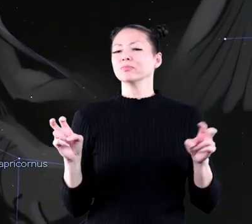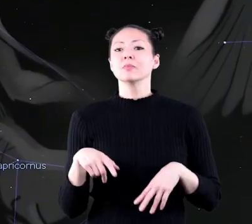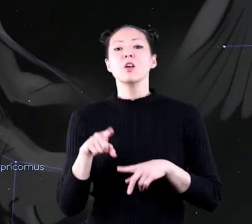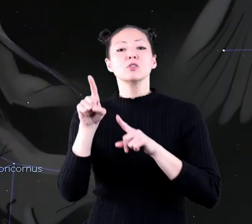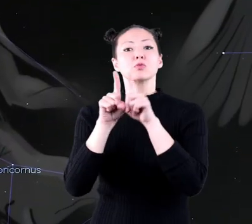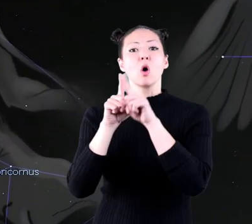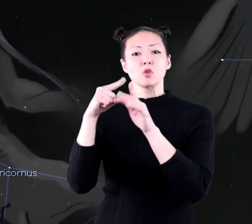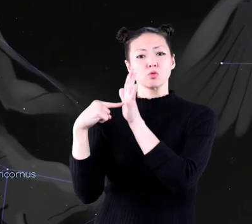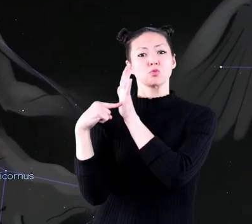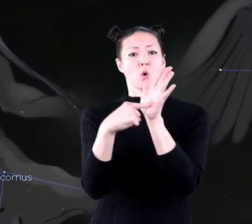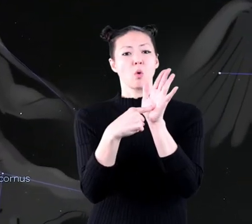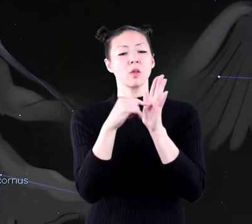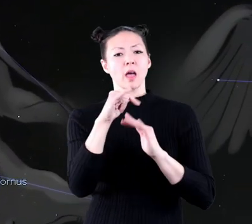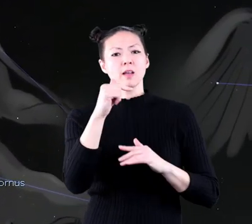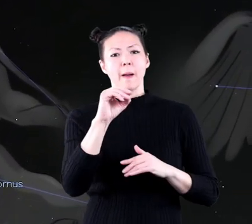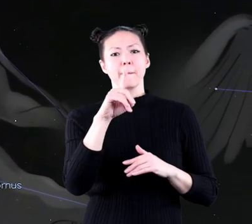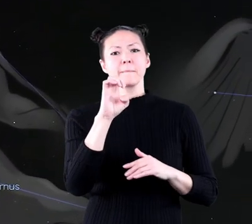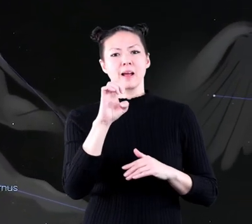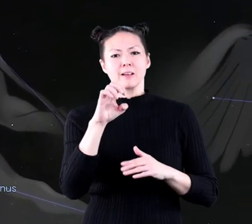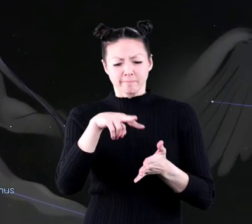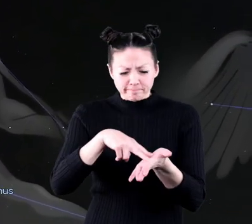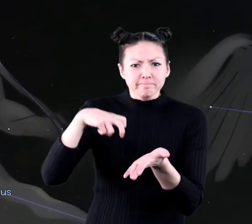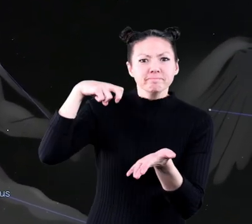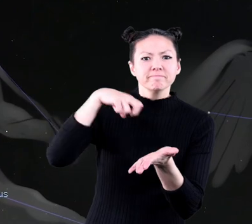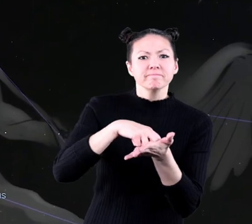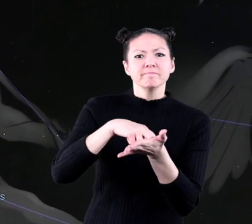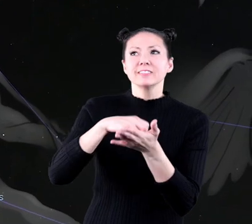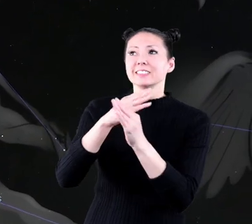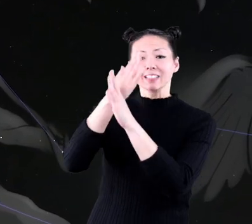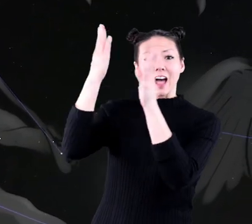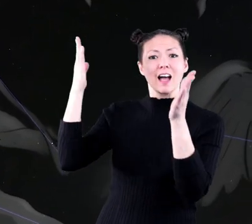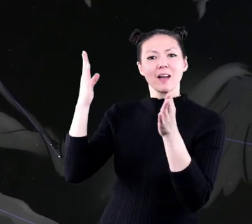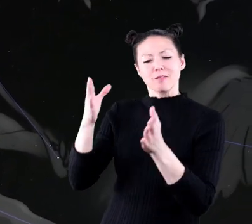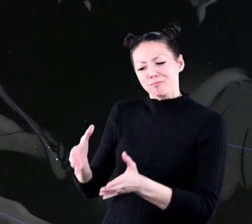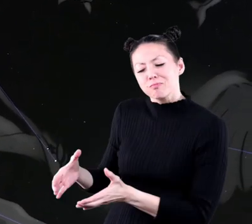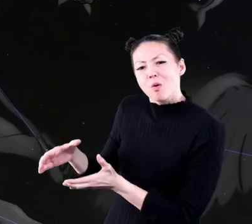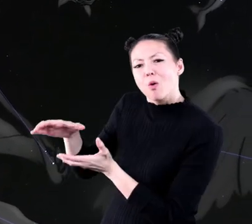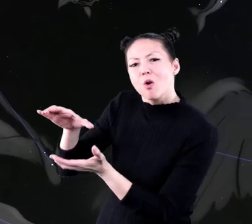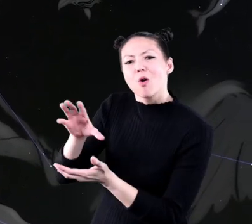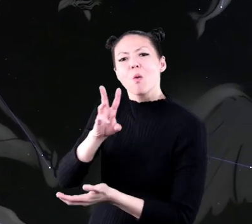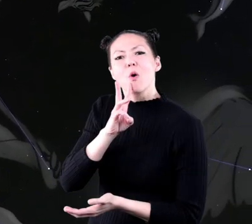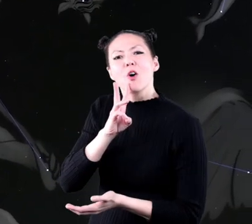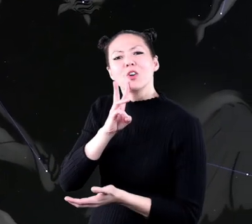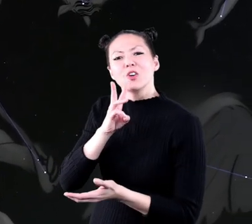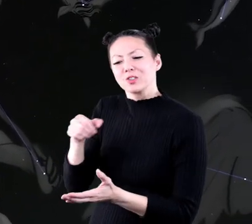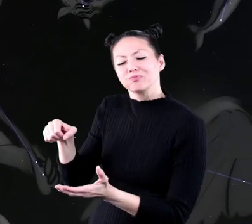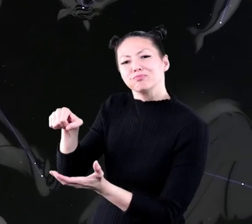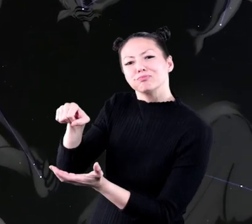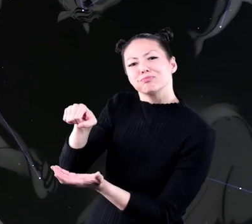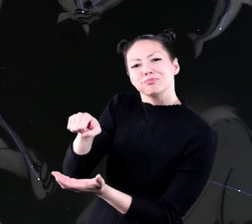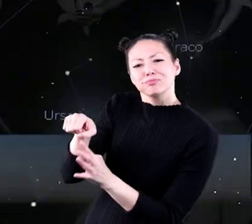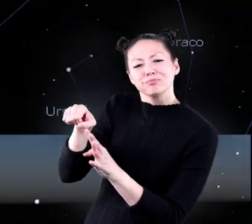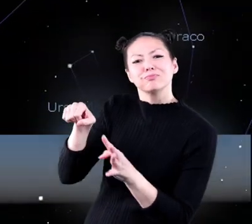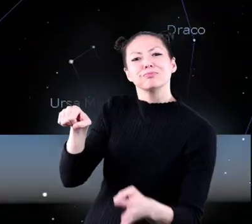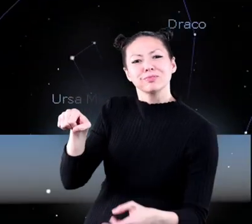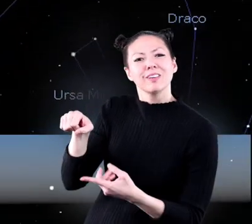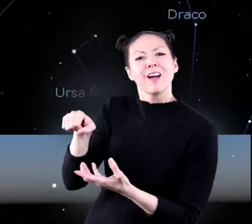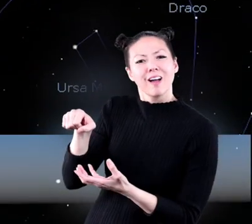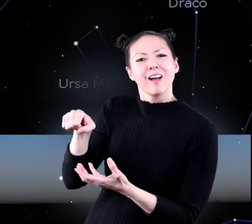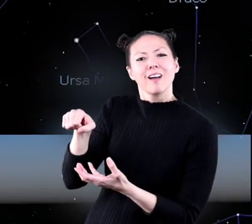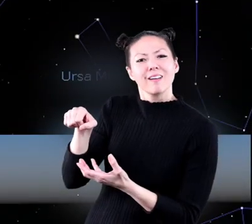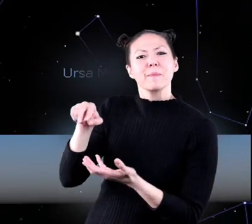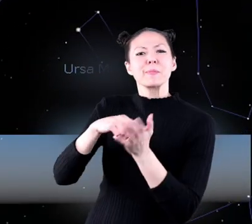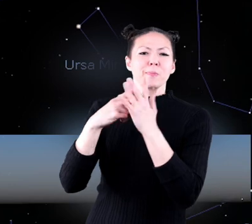This constellation shows Ganymede kneeling in the sky, pouring water out of a pitcher. Ursa